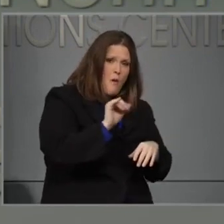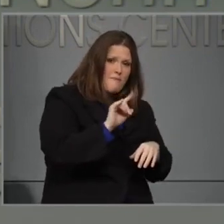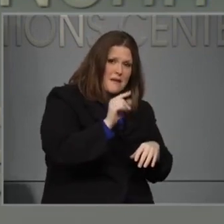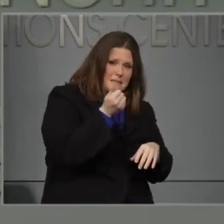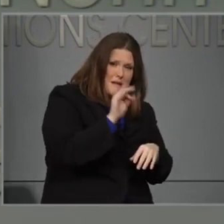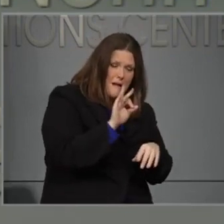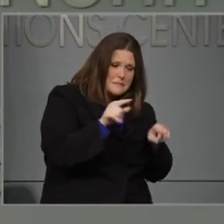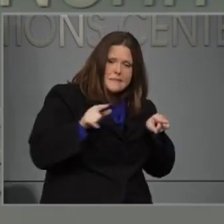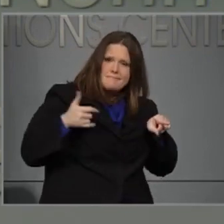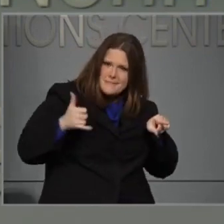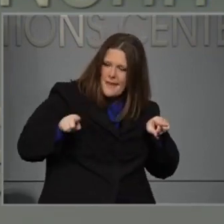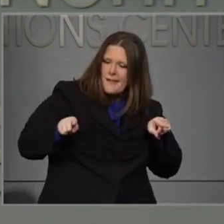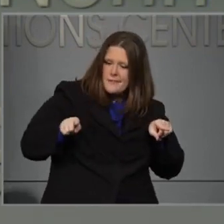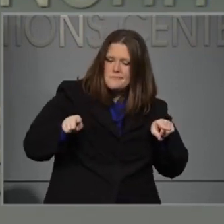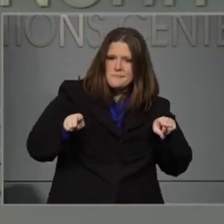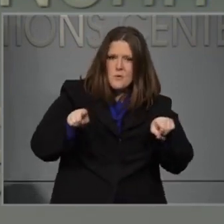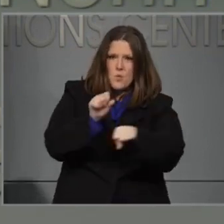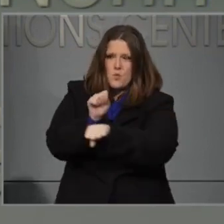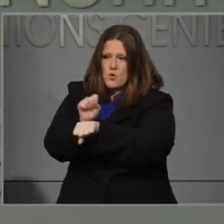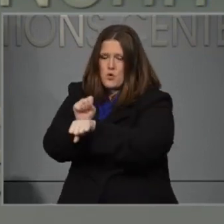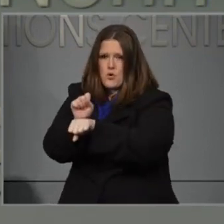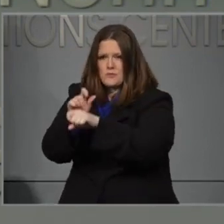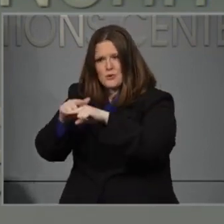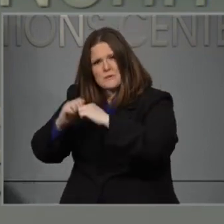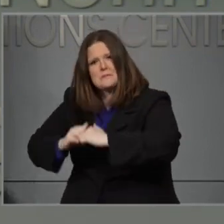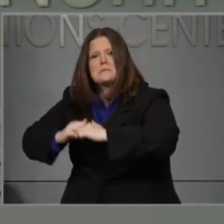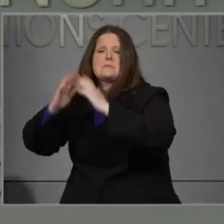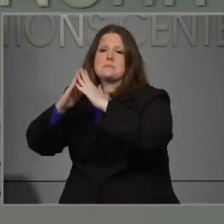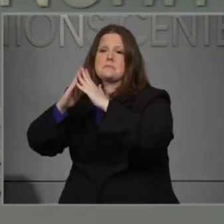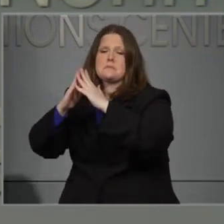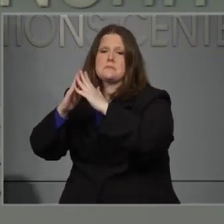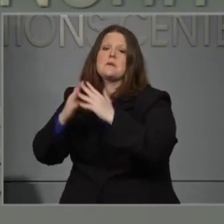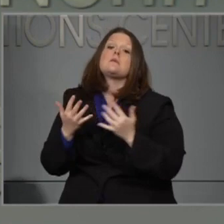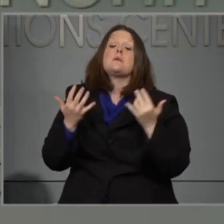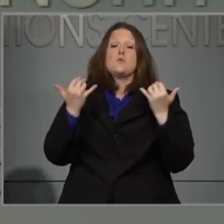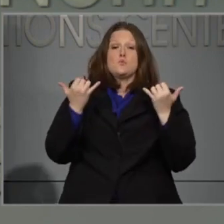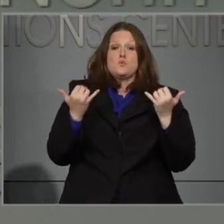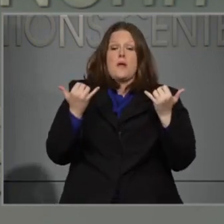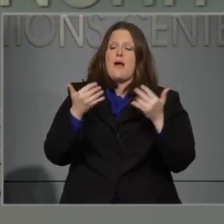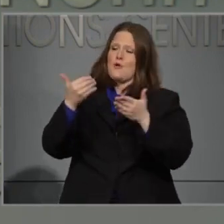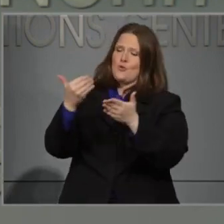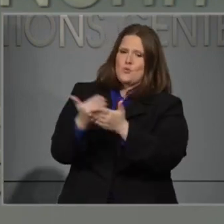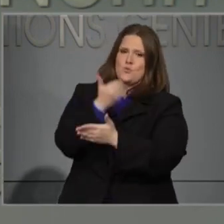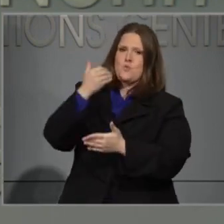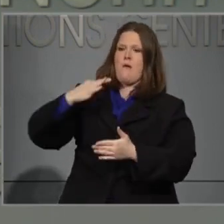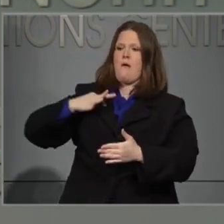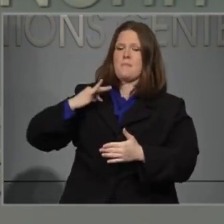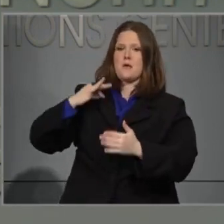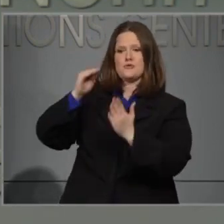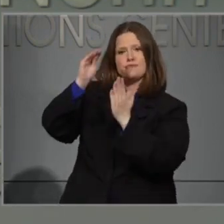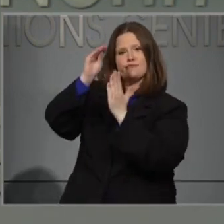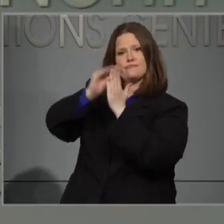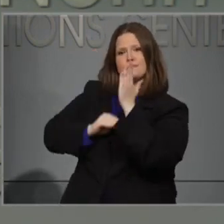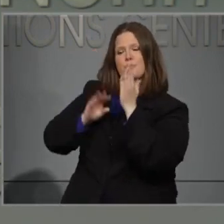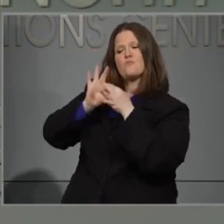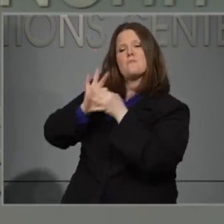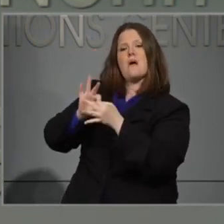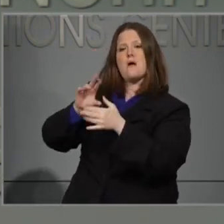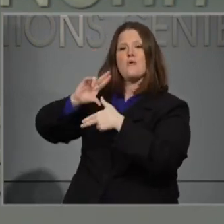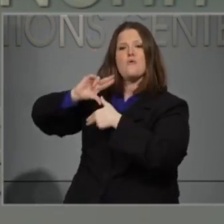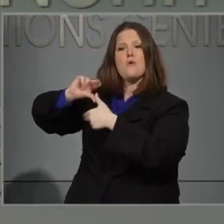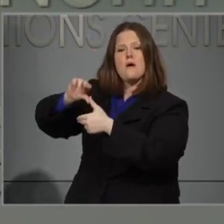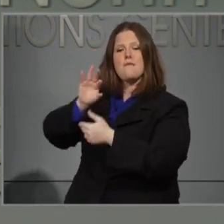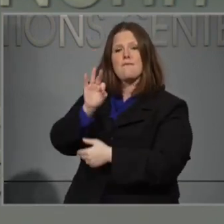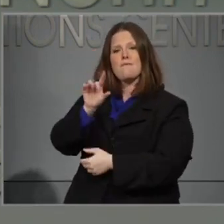continues. And today, the state opens a new application process for homeowners seeking federal housing funding for Florence